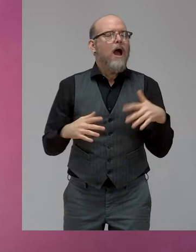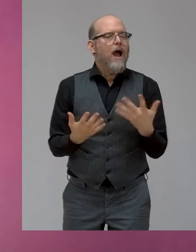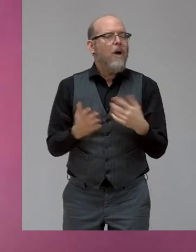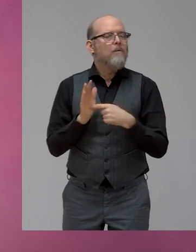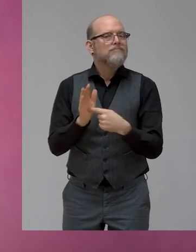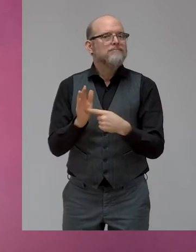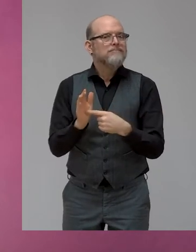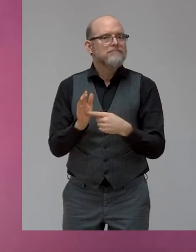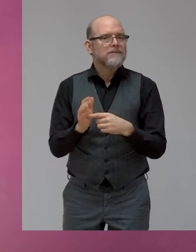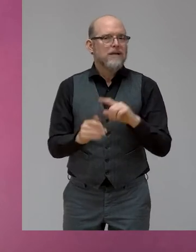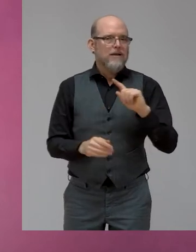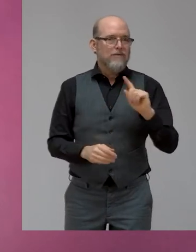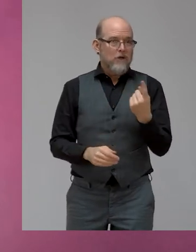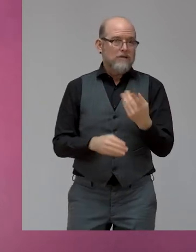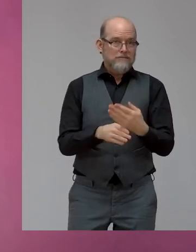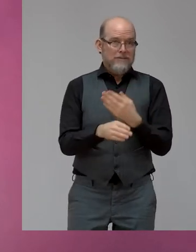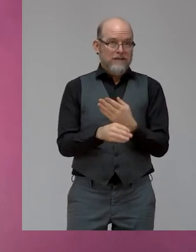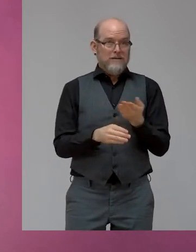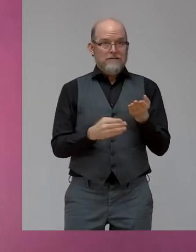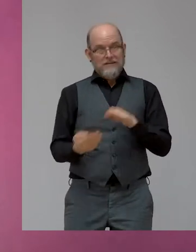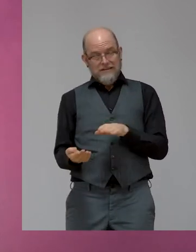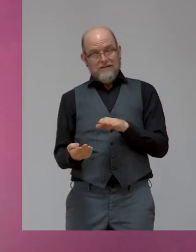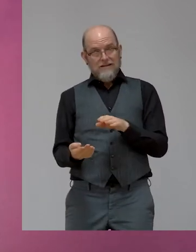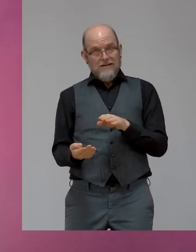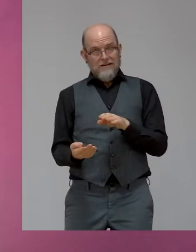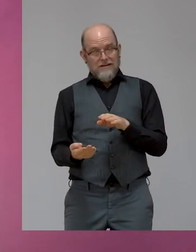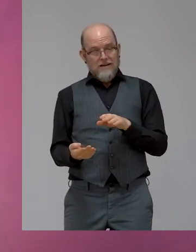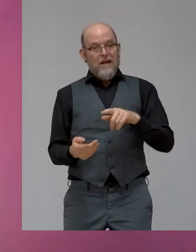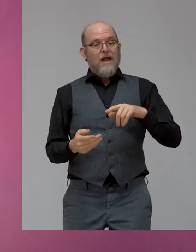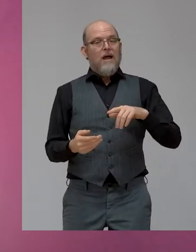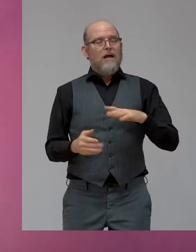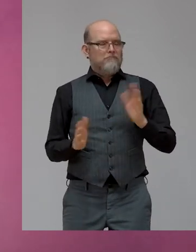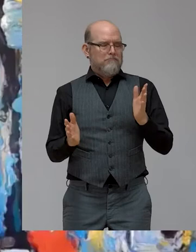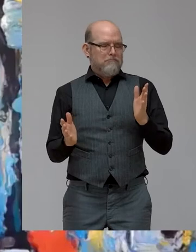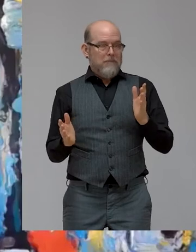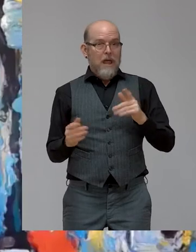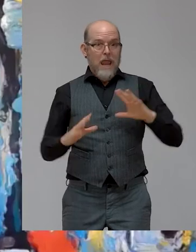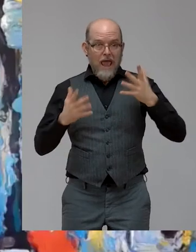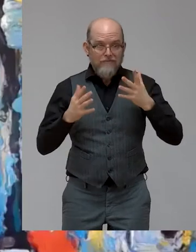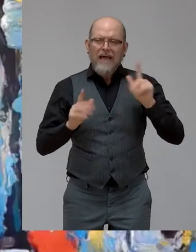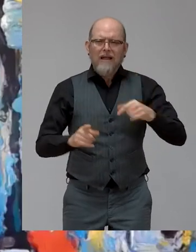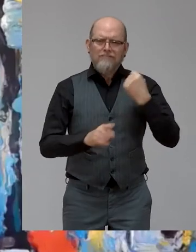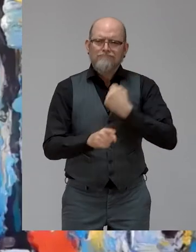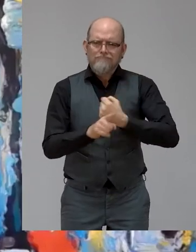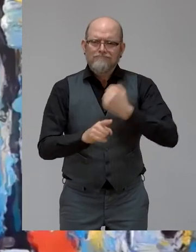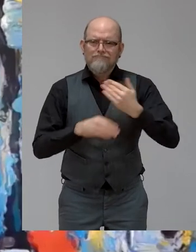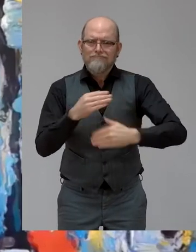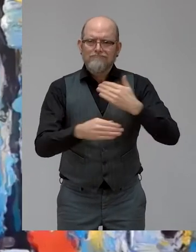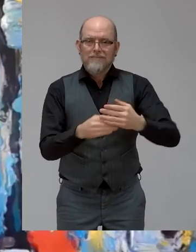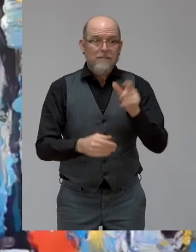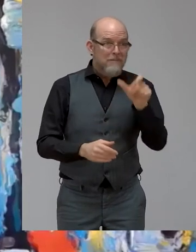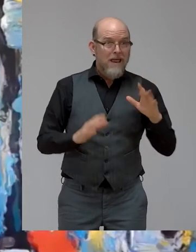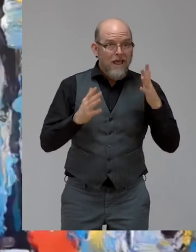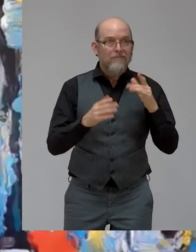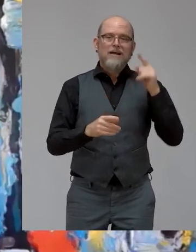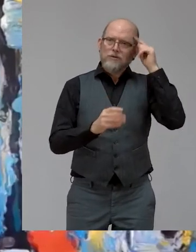talking about other. We just need to be inclusive. Amazing. Thank you very much. Hector Minto, my dear